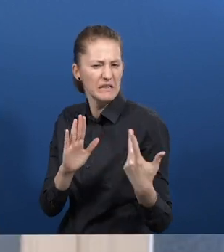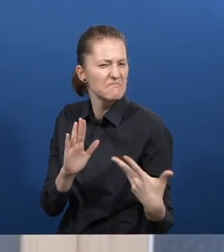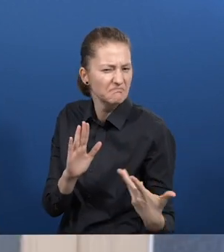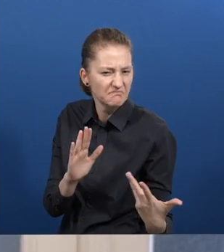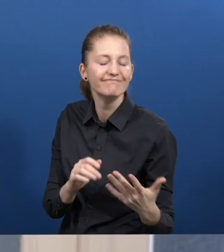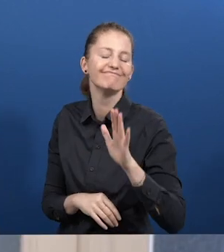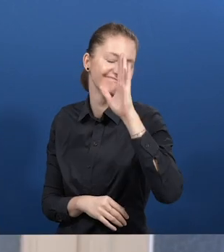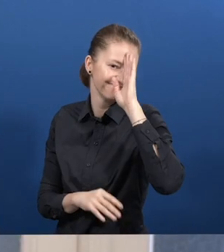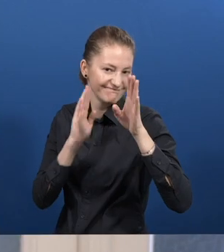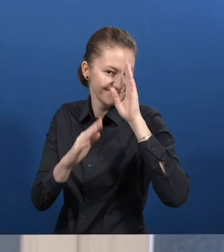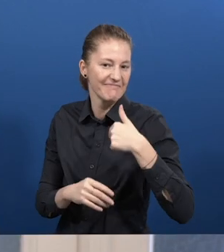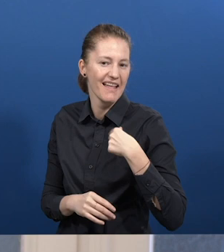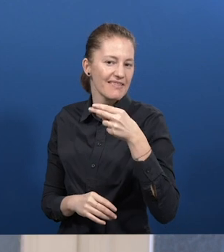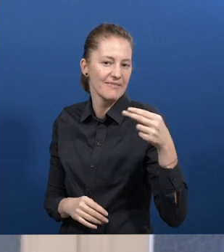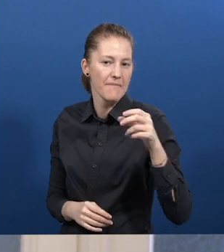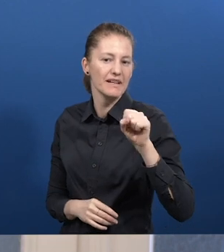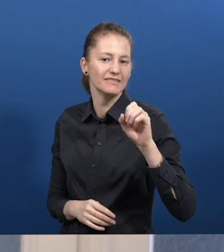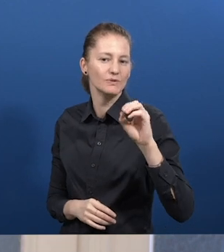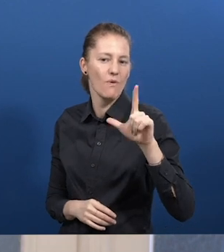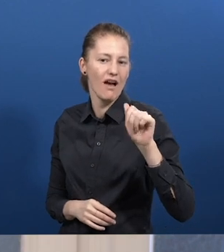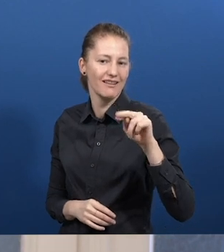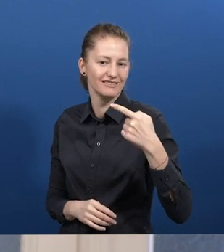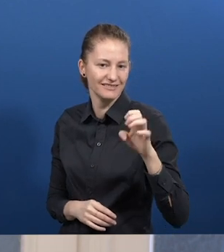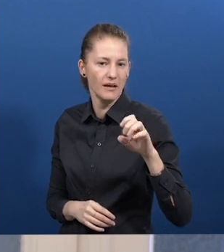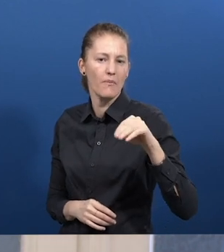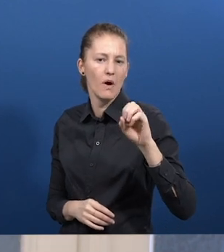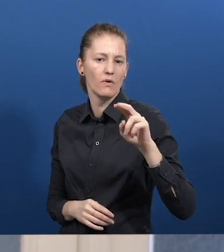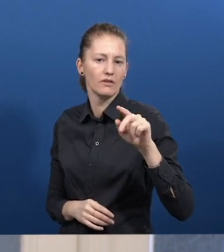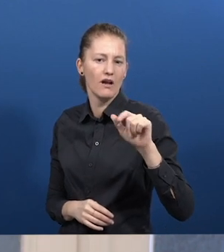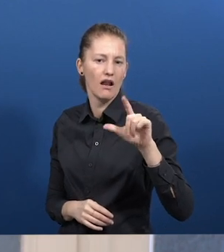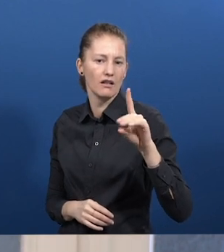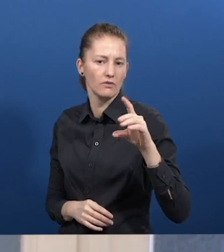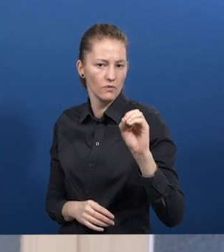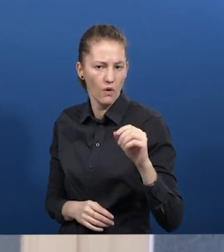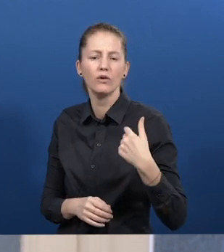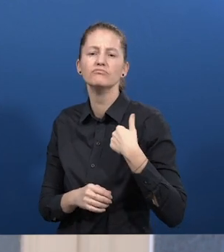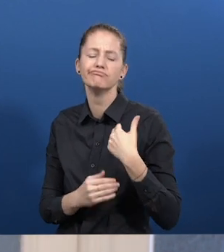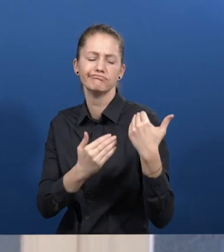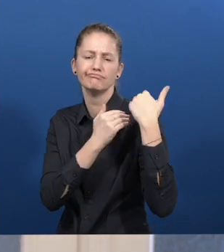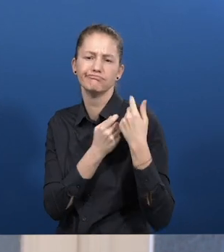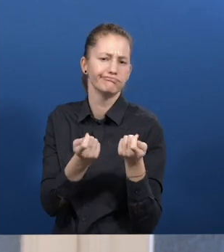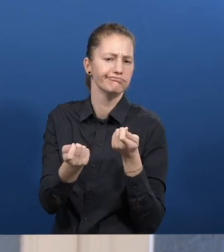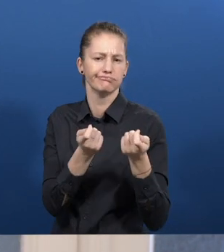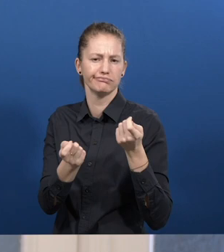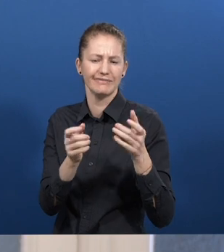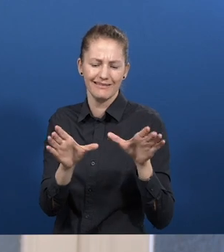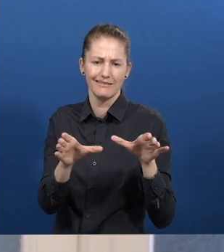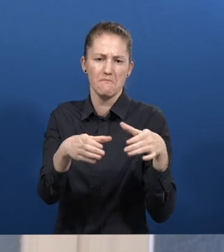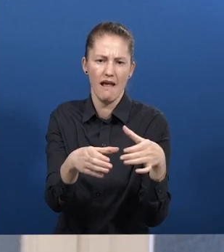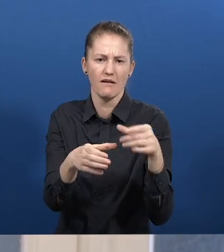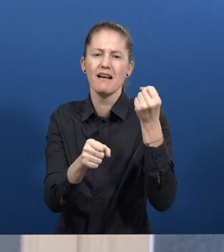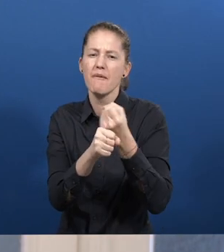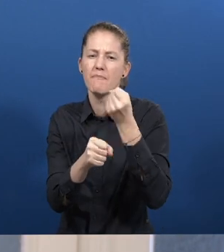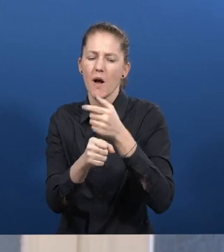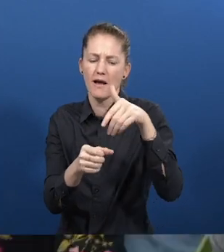Hello, my name is Solange Montaldo. I am in charge of the Employment Department of the Municipality of Providencia, and